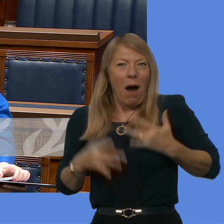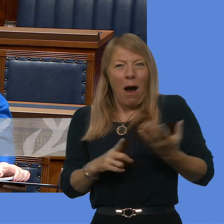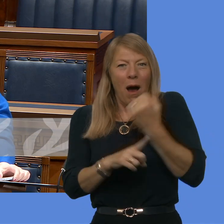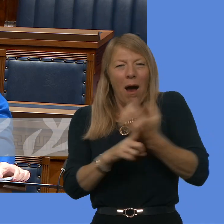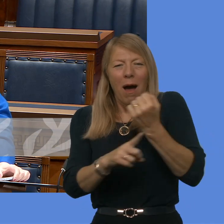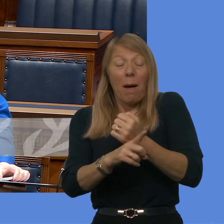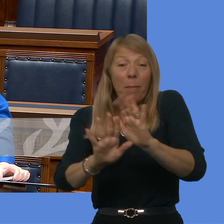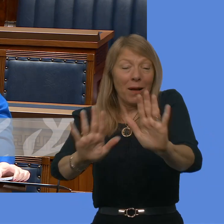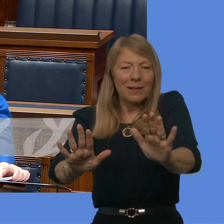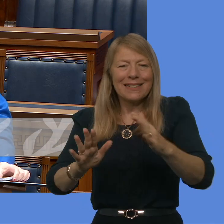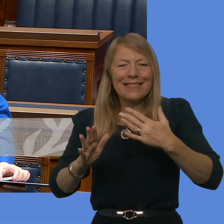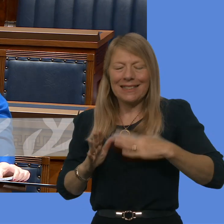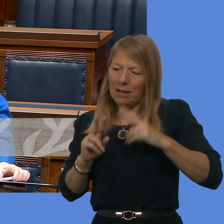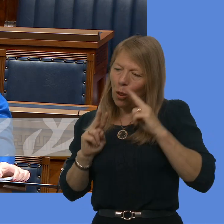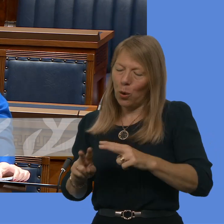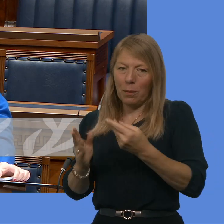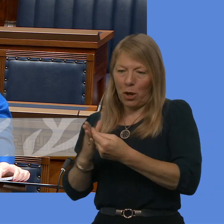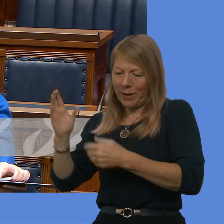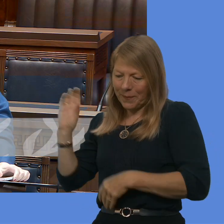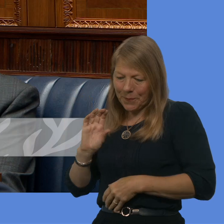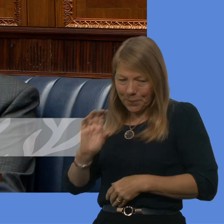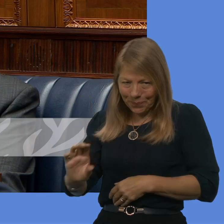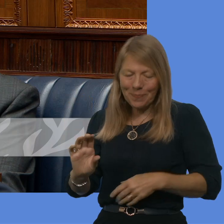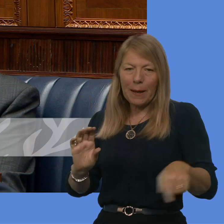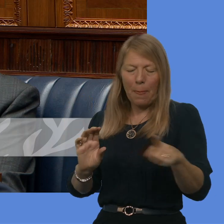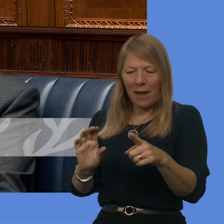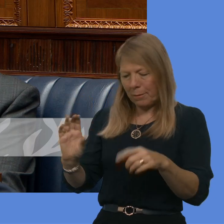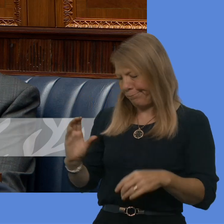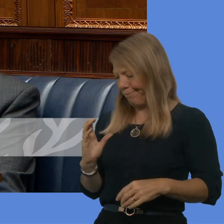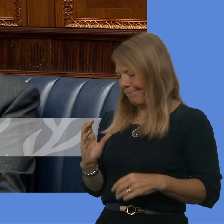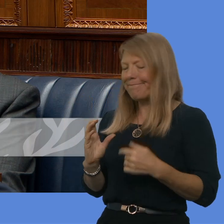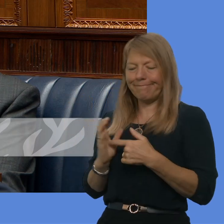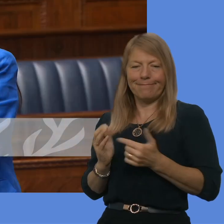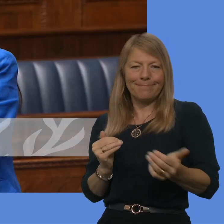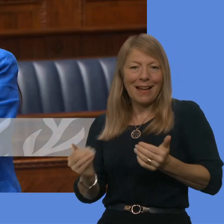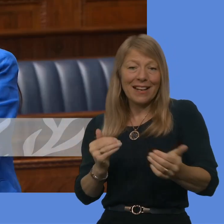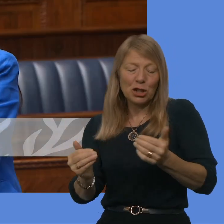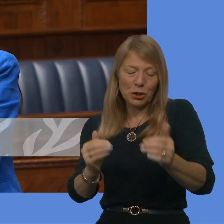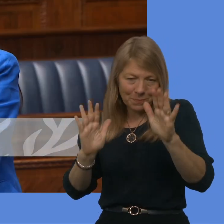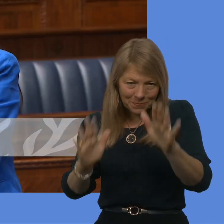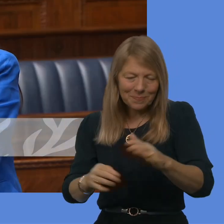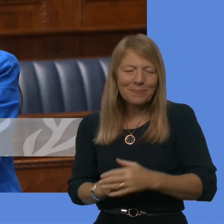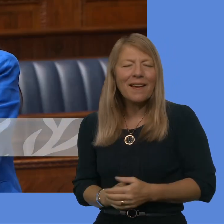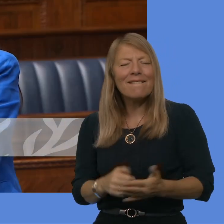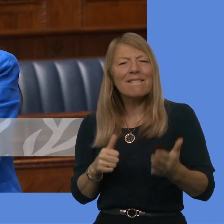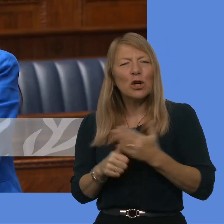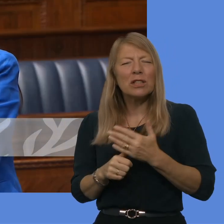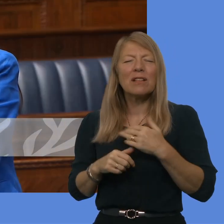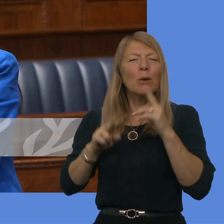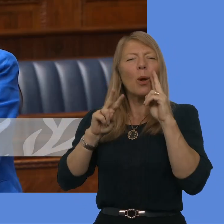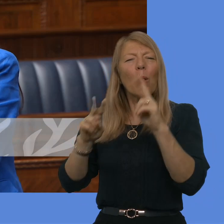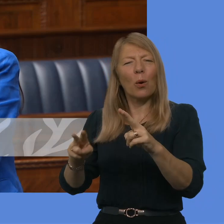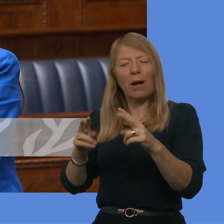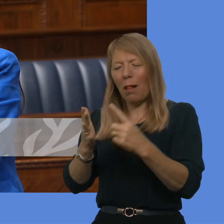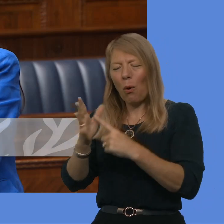and people being able to fit and prioritise within that. Of course, the starting point for that would be looking at the statutory duties of each of